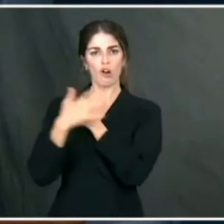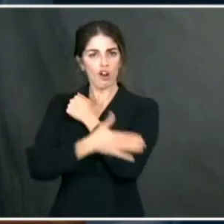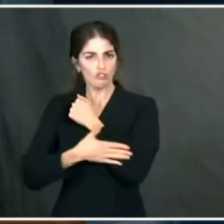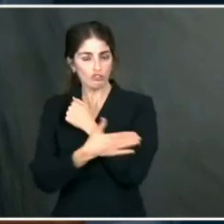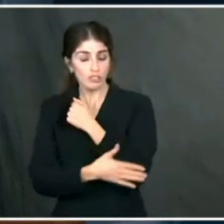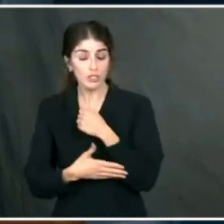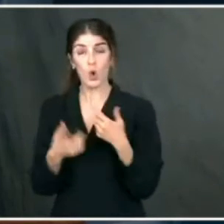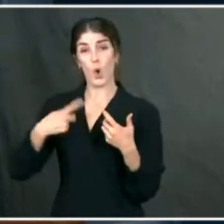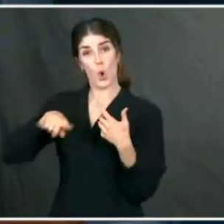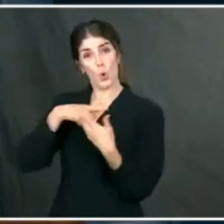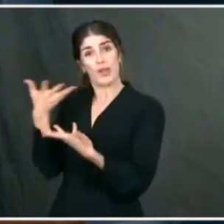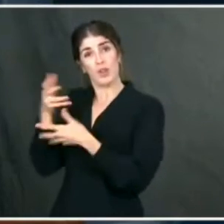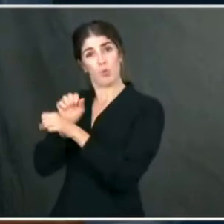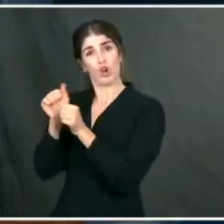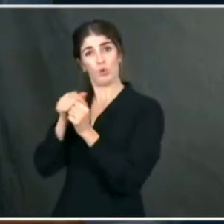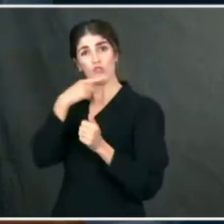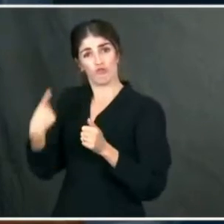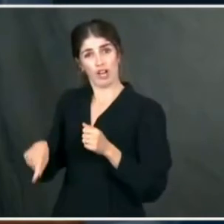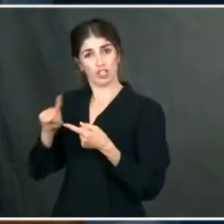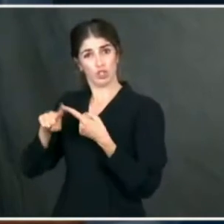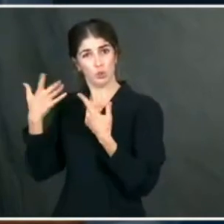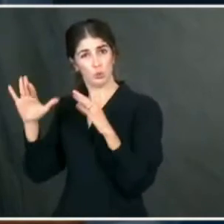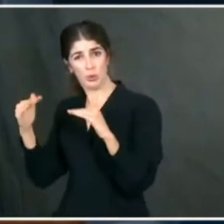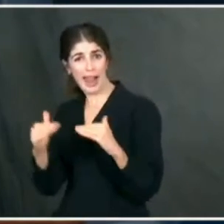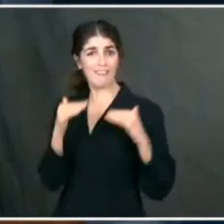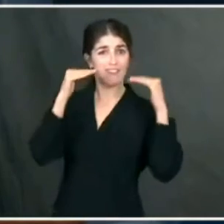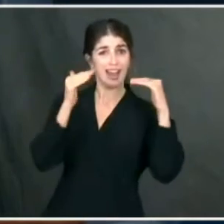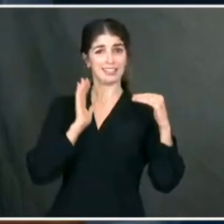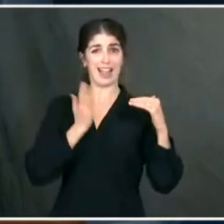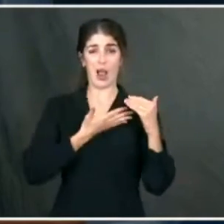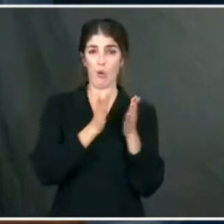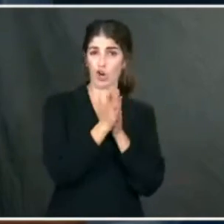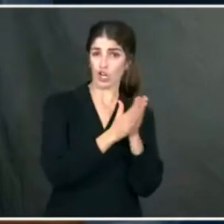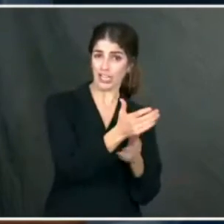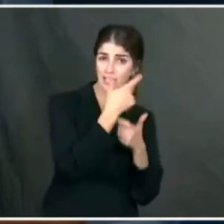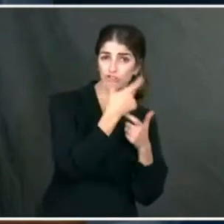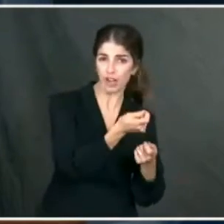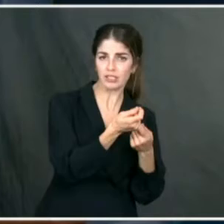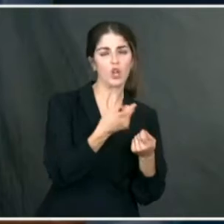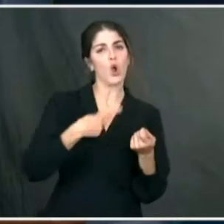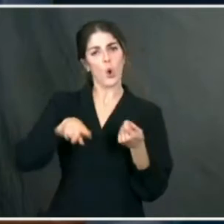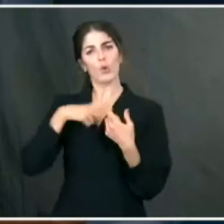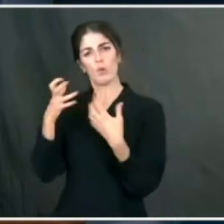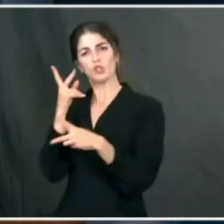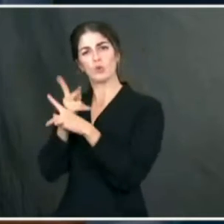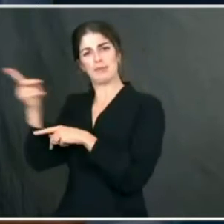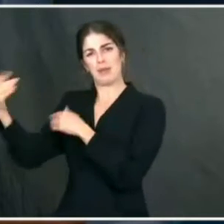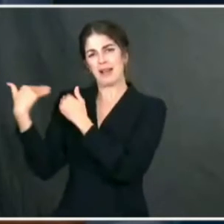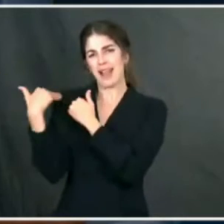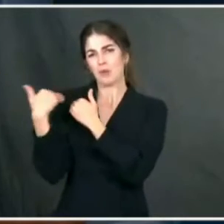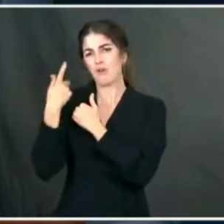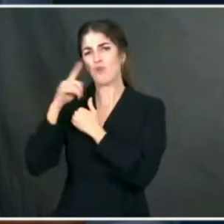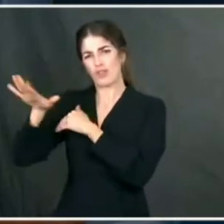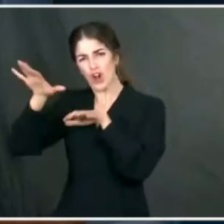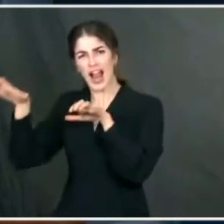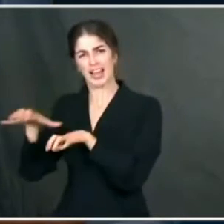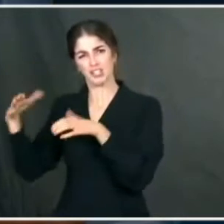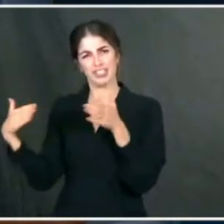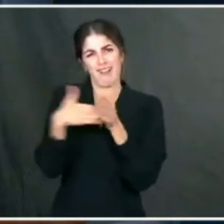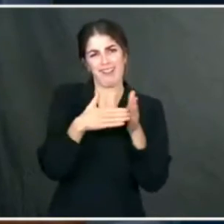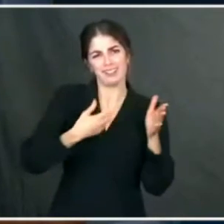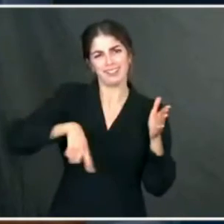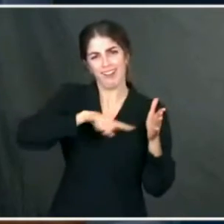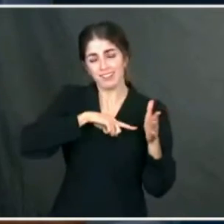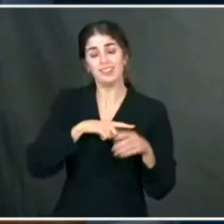Russia to advance U.S. interests, so, too, we work to hold Russia to account for its reckless and adversarial actions. And to this end, the